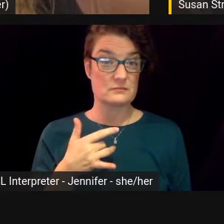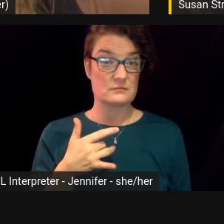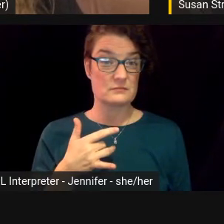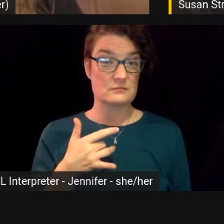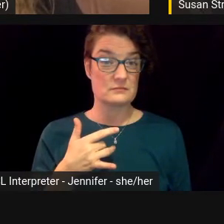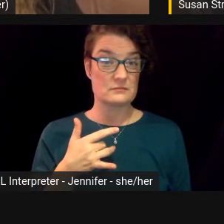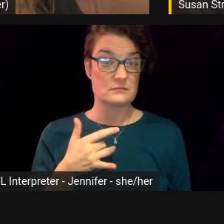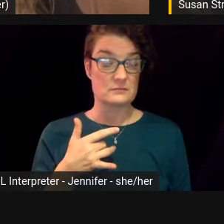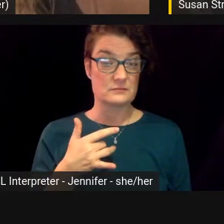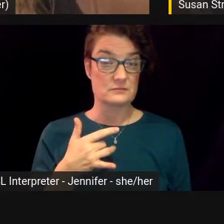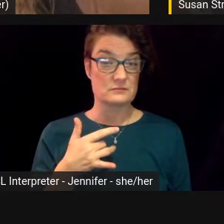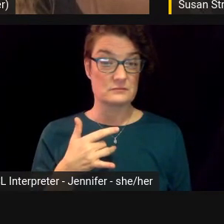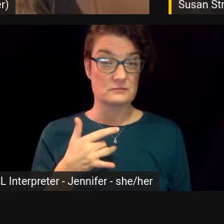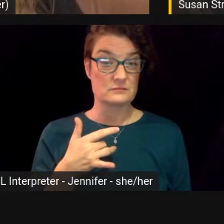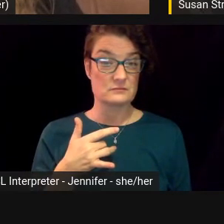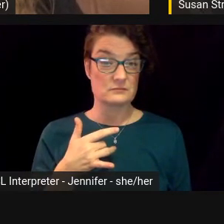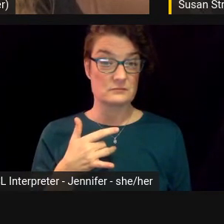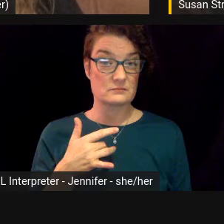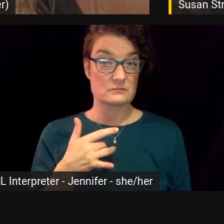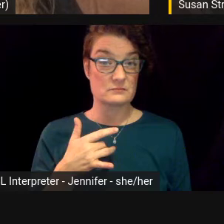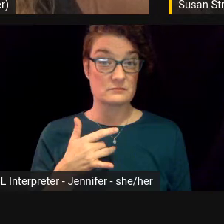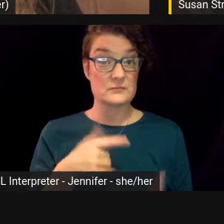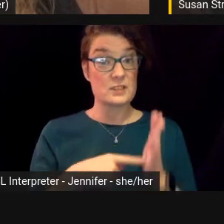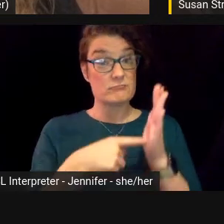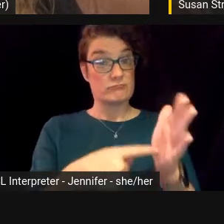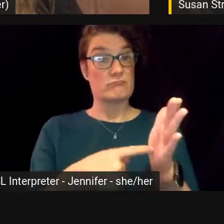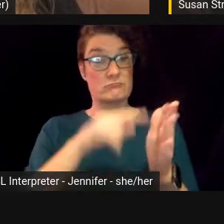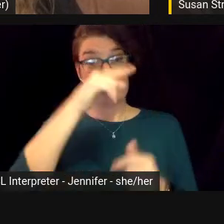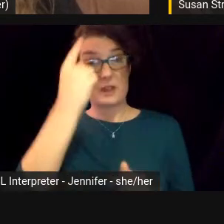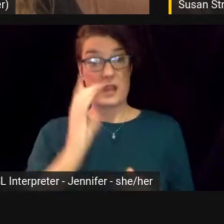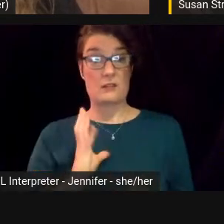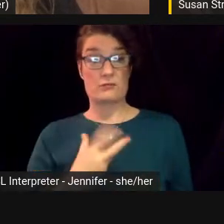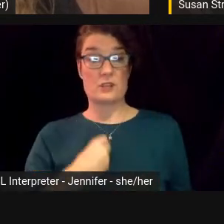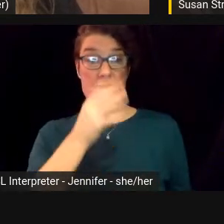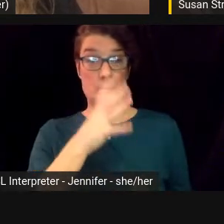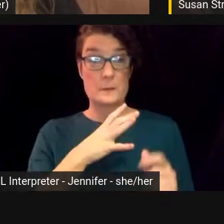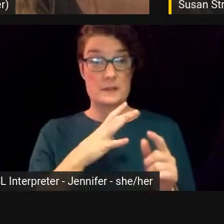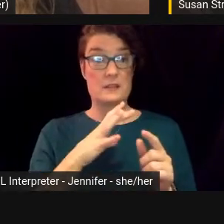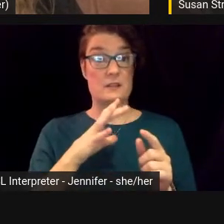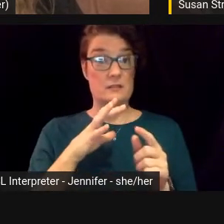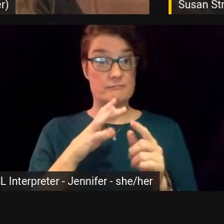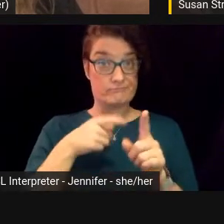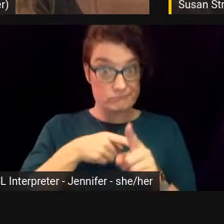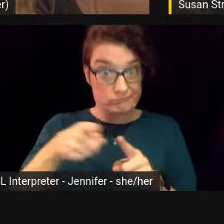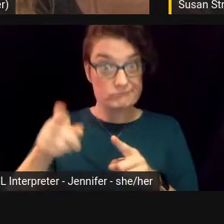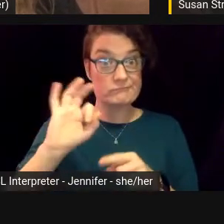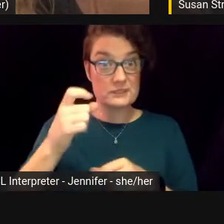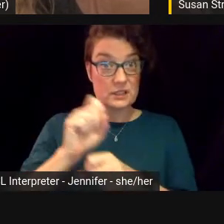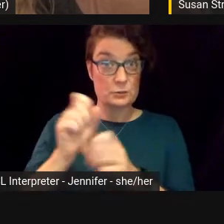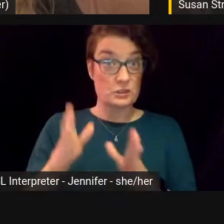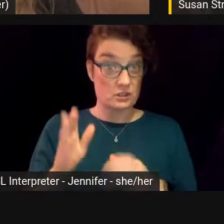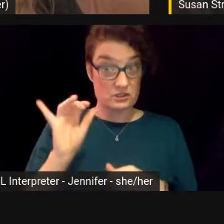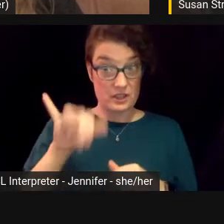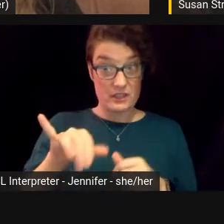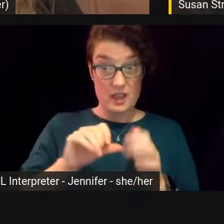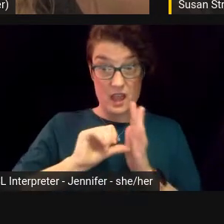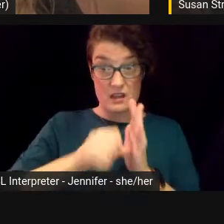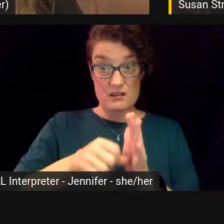the depictions of black trans women as sex workers in films perpetuates